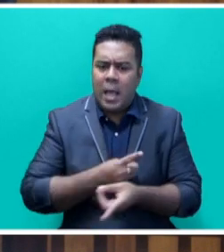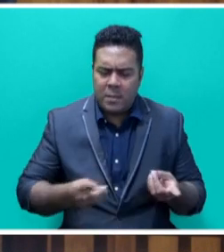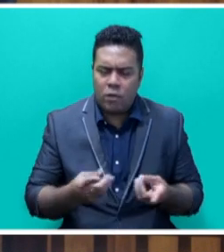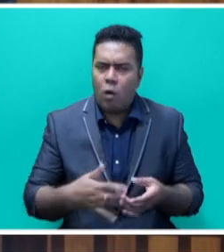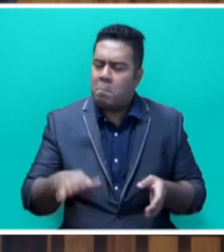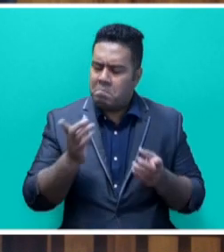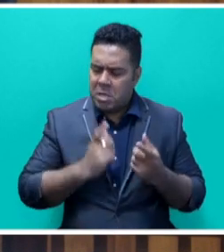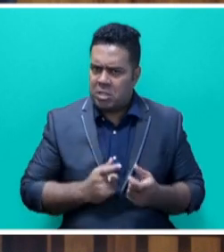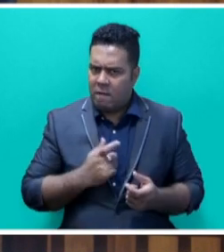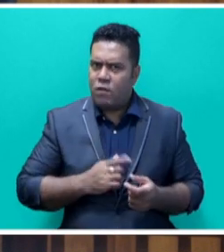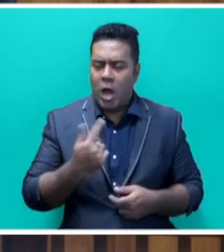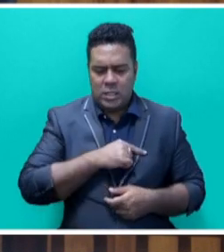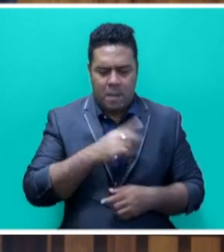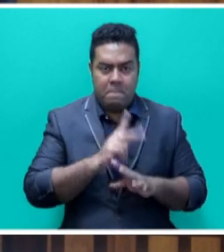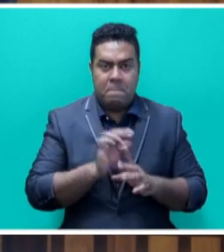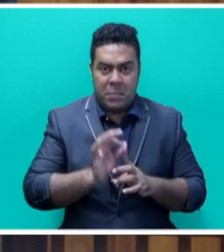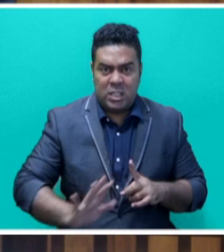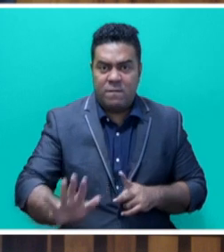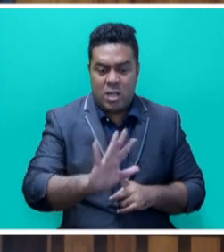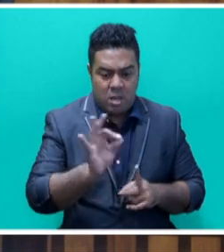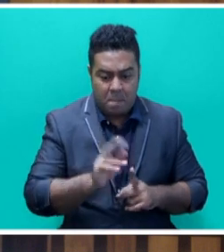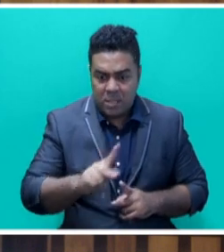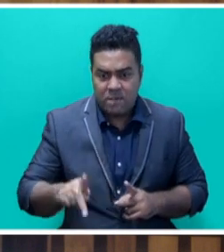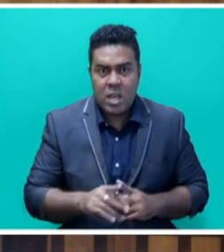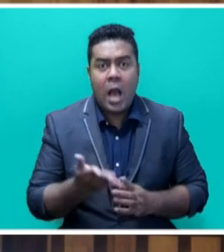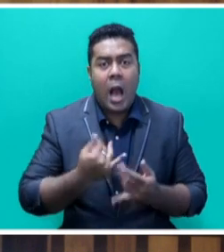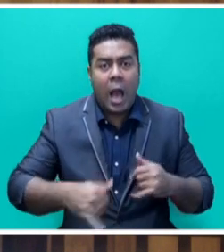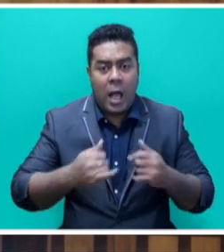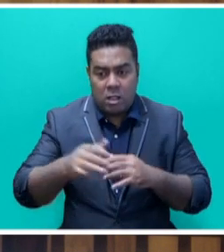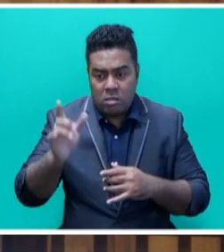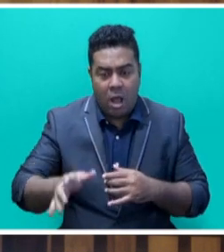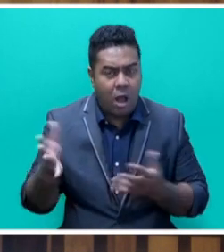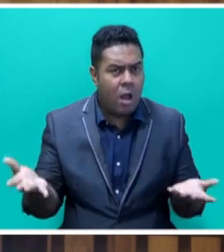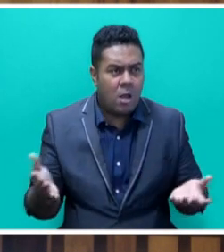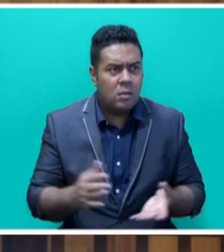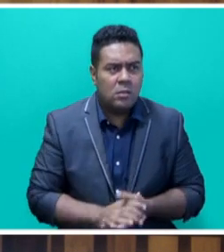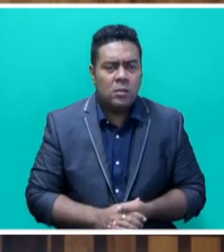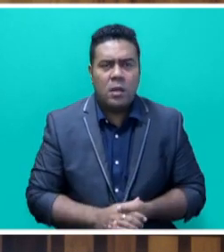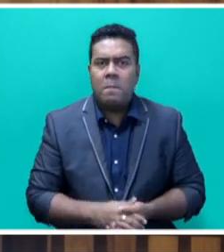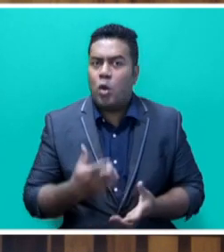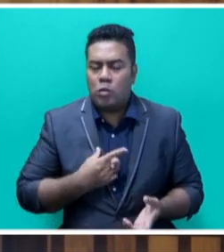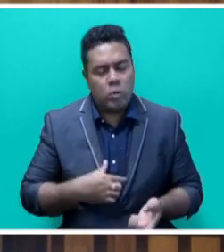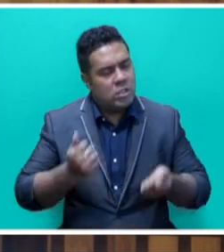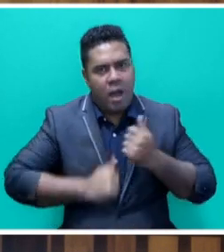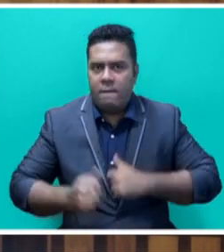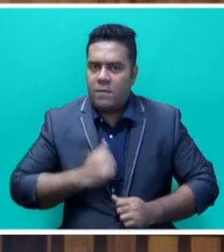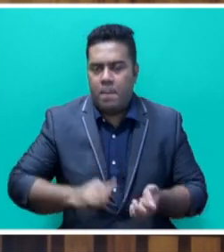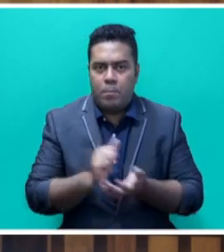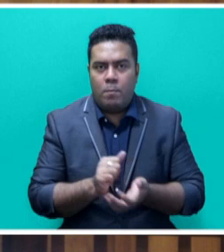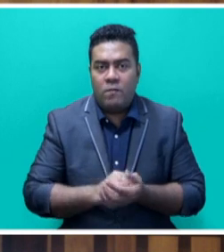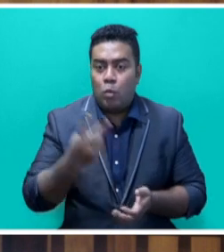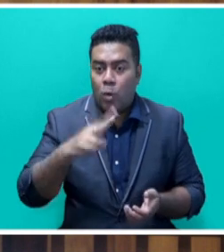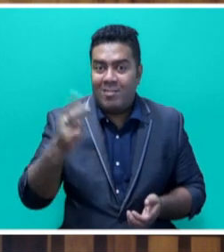for Pacific Islanders, as have already suffered irreversible harm from climate change. Since 2011,